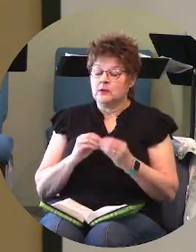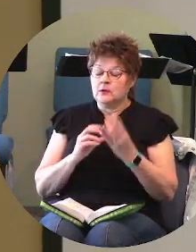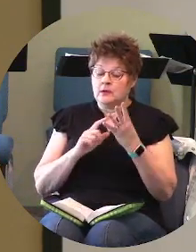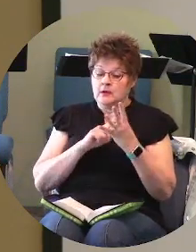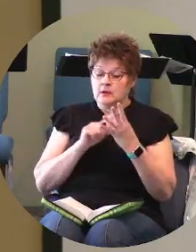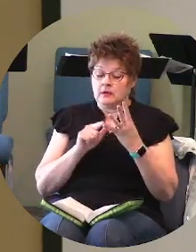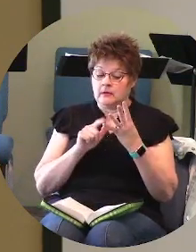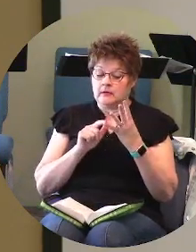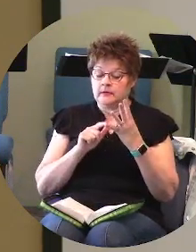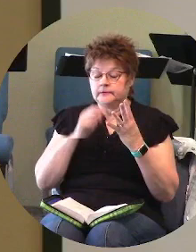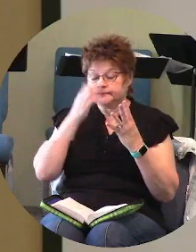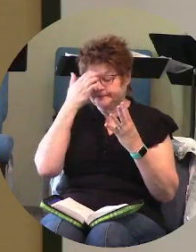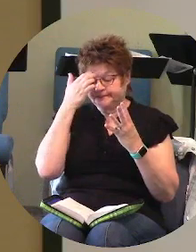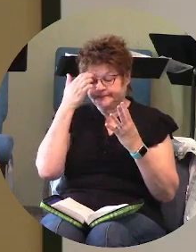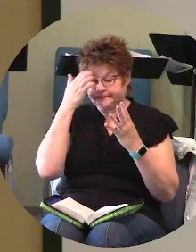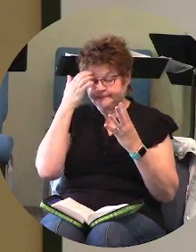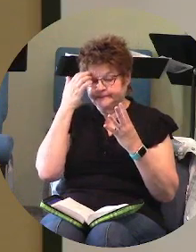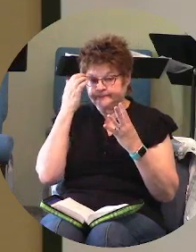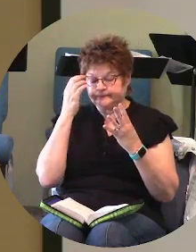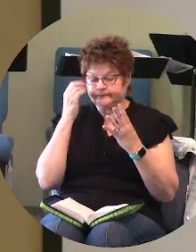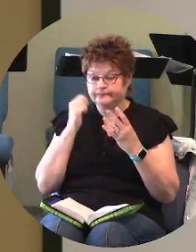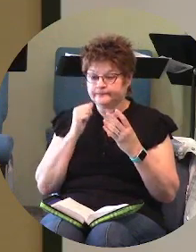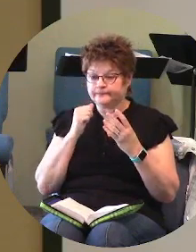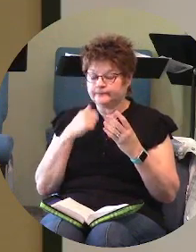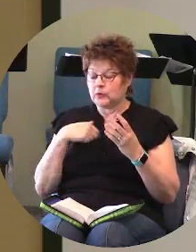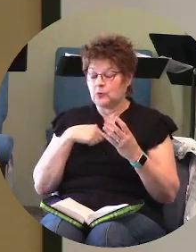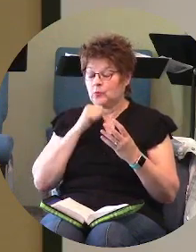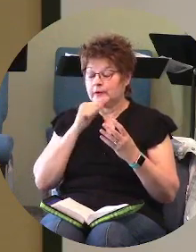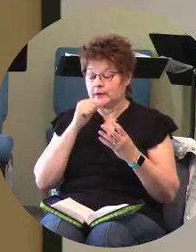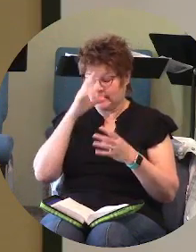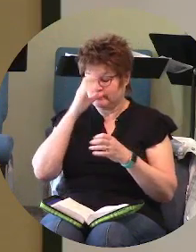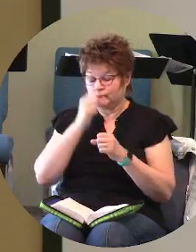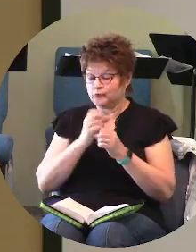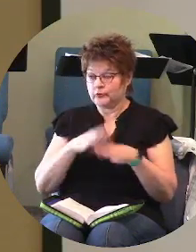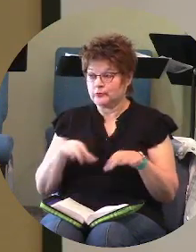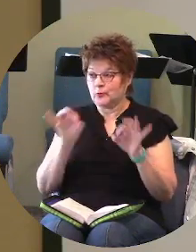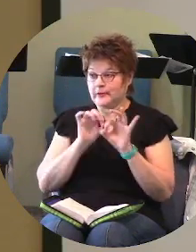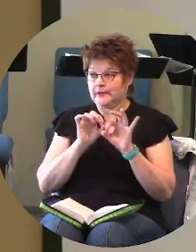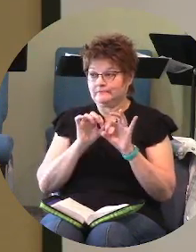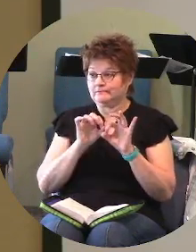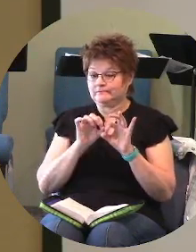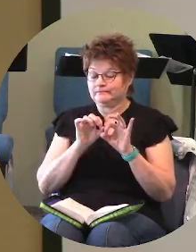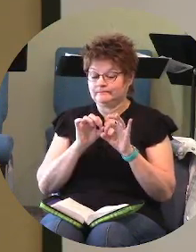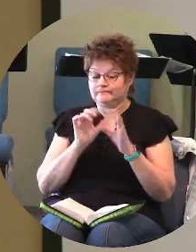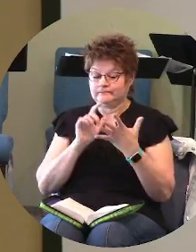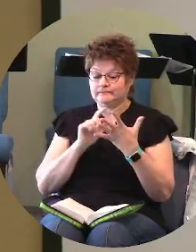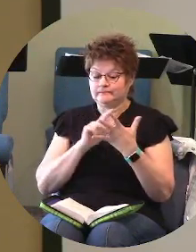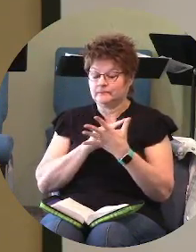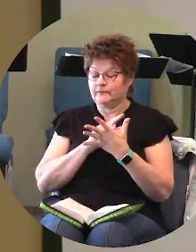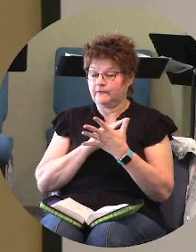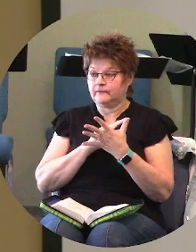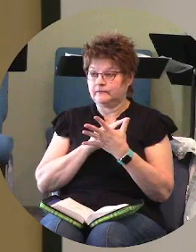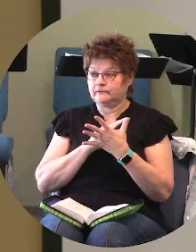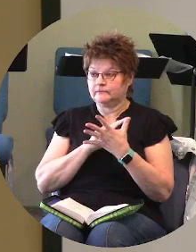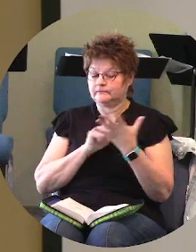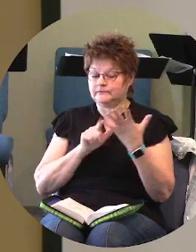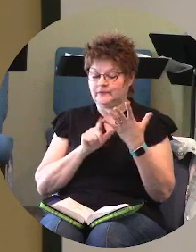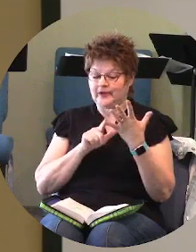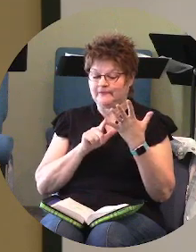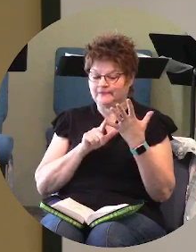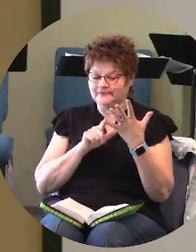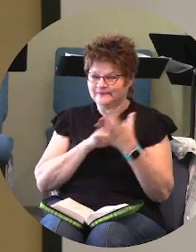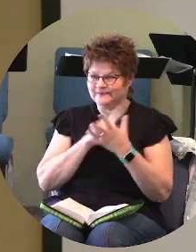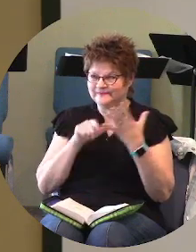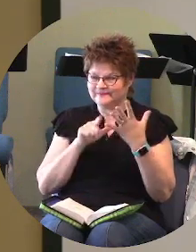we're not trustworthy anymore and number five we don't believe in god